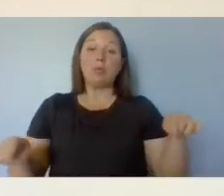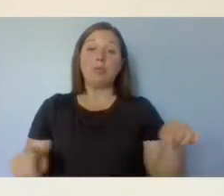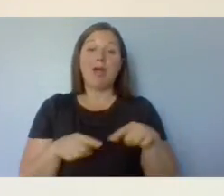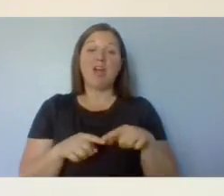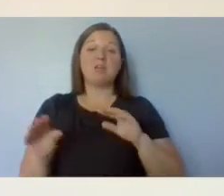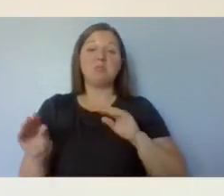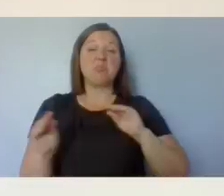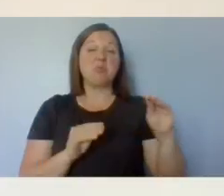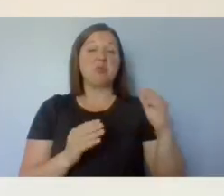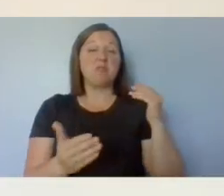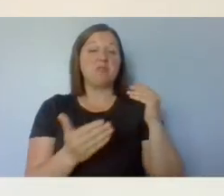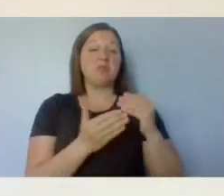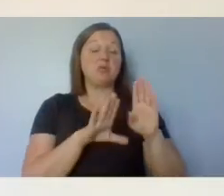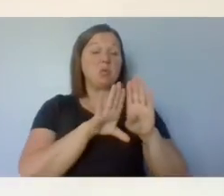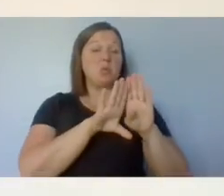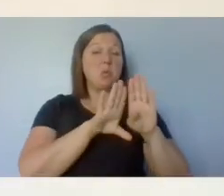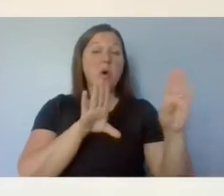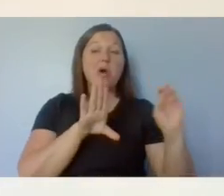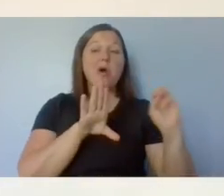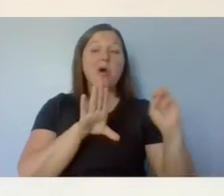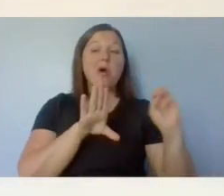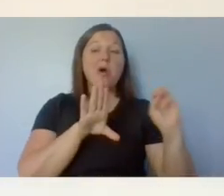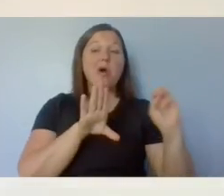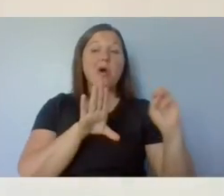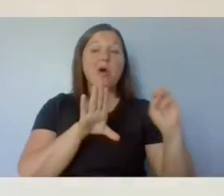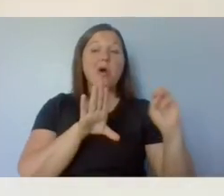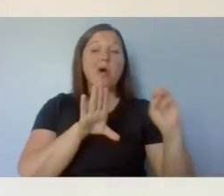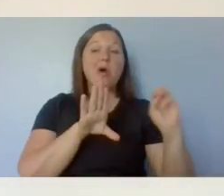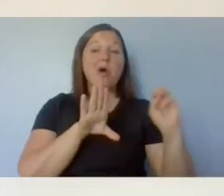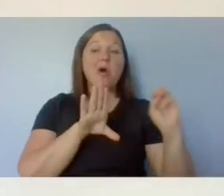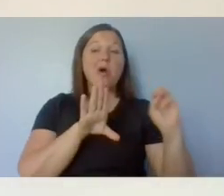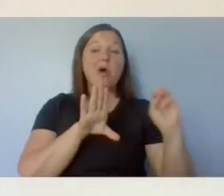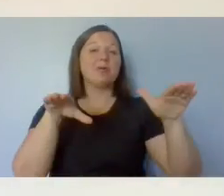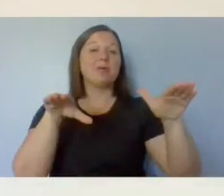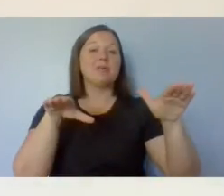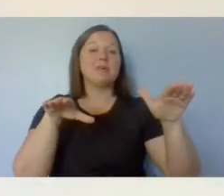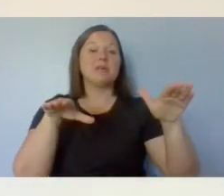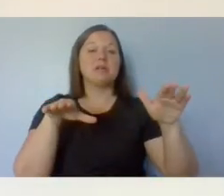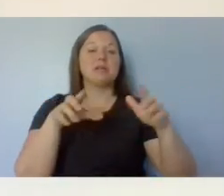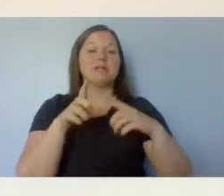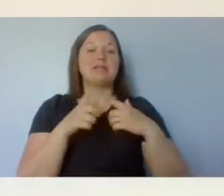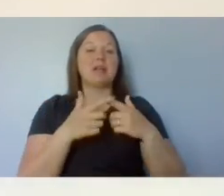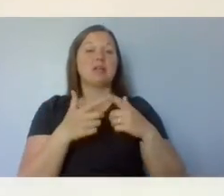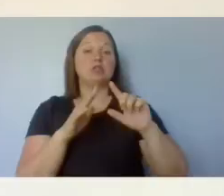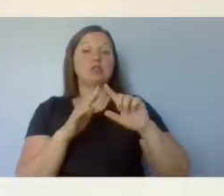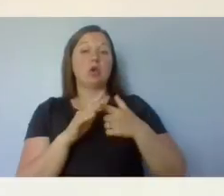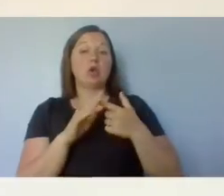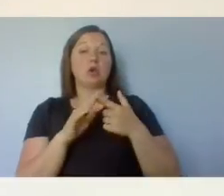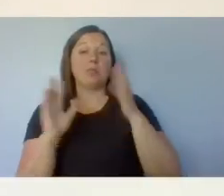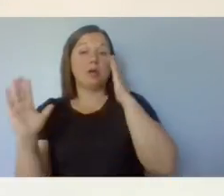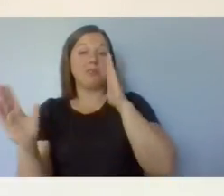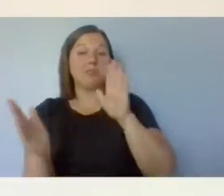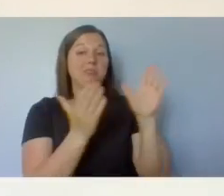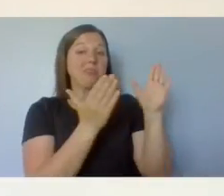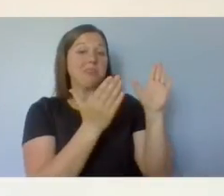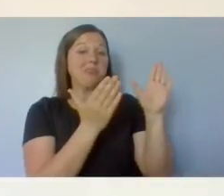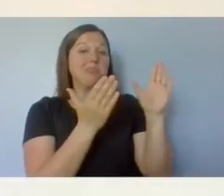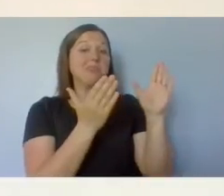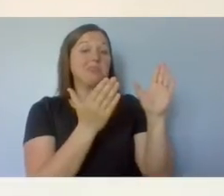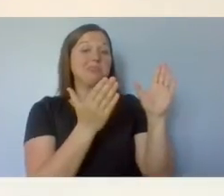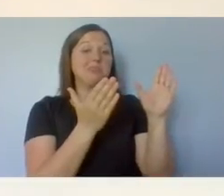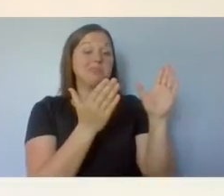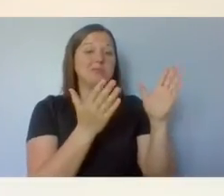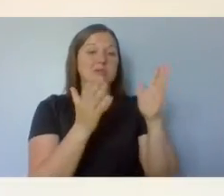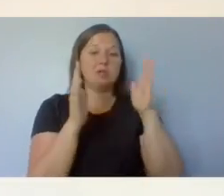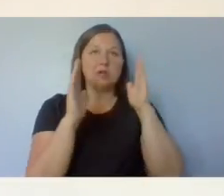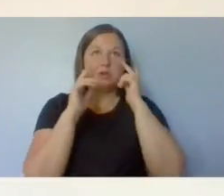wall or even a countertop. And let's start by turning our whole bodies to